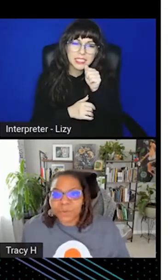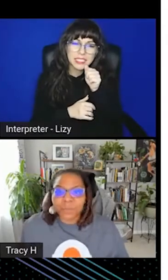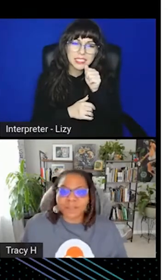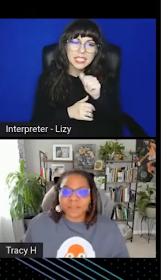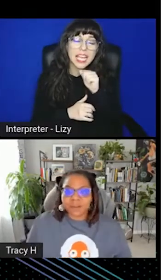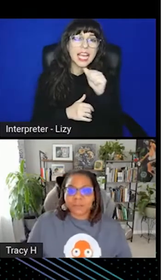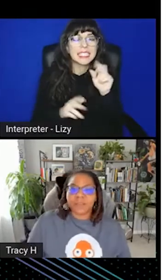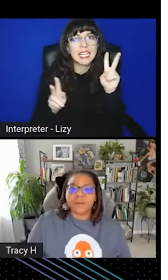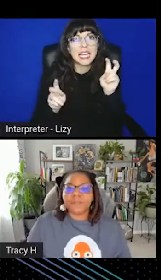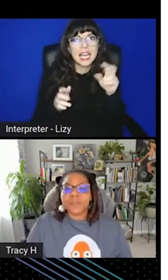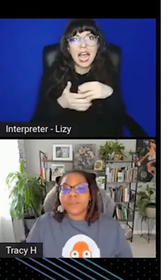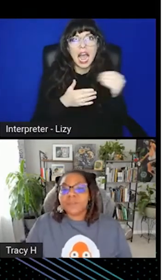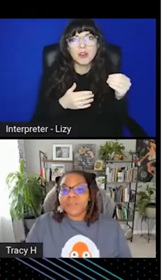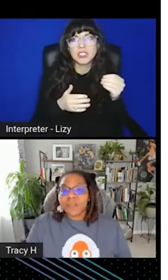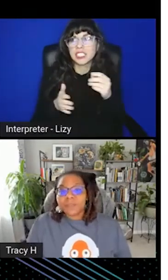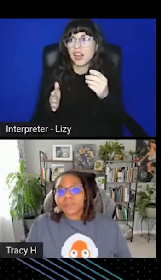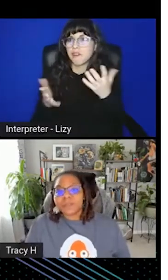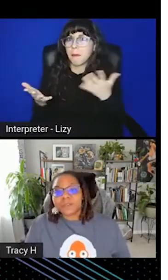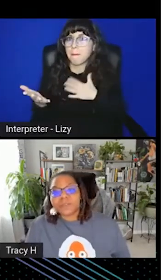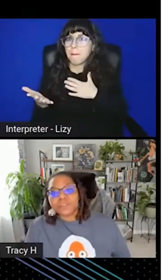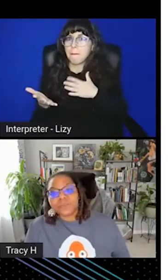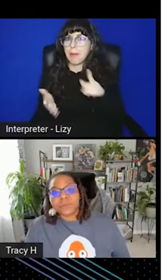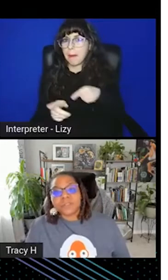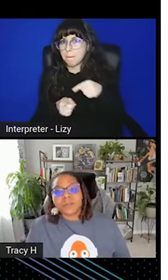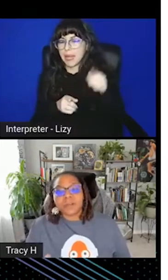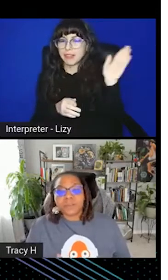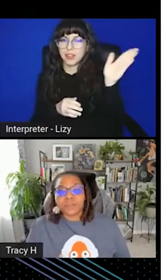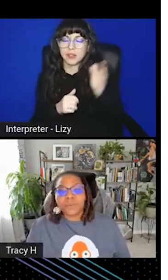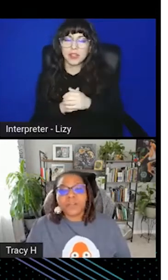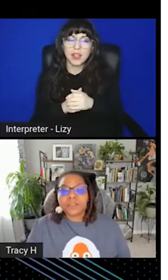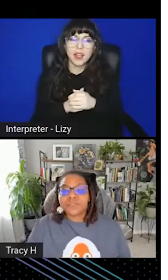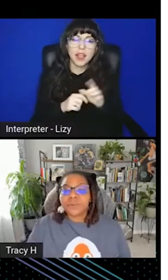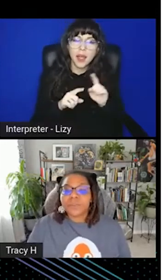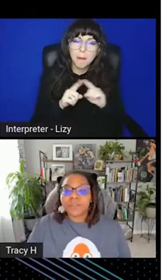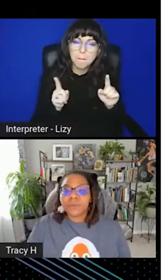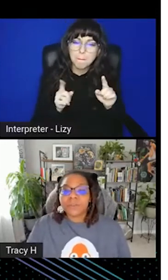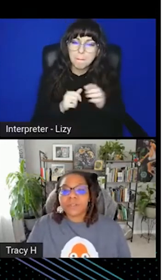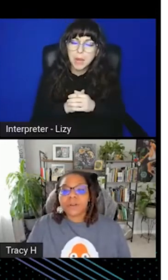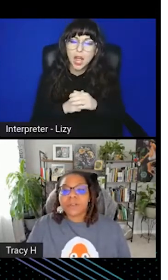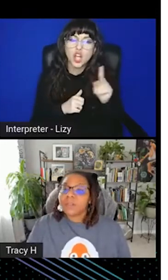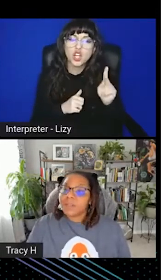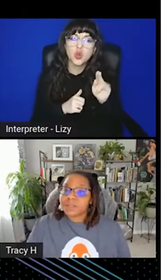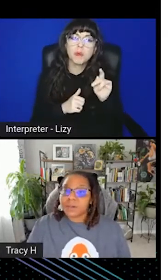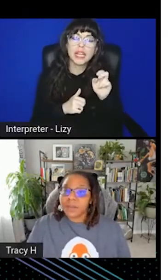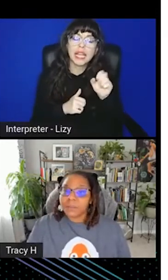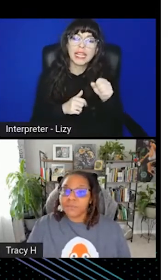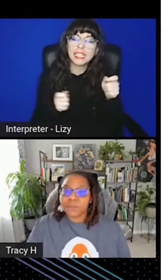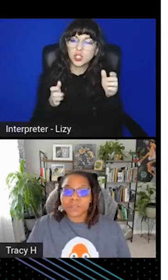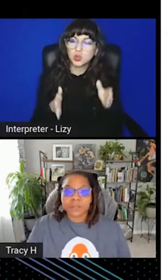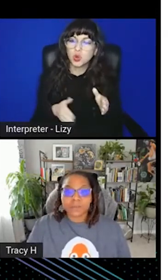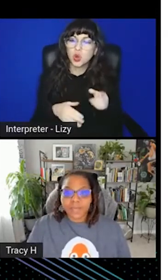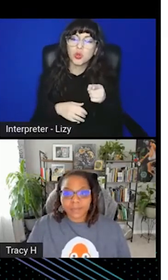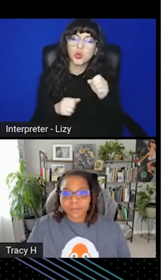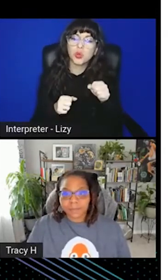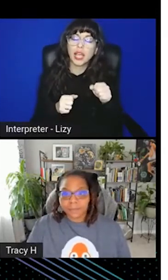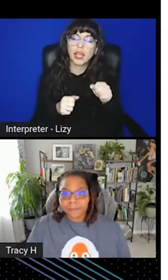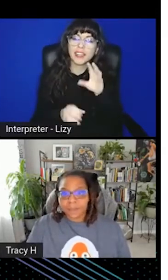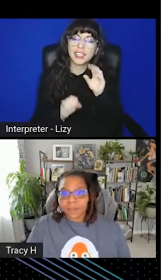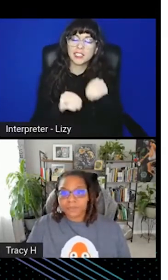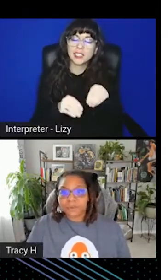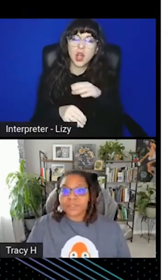realm of what I'm about to talk about though. So Bitnami sealed secrets controller is a Kubernetes controller that you can install on the cluster and performs a single task.